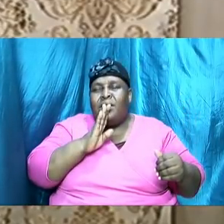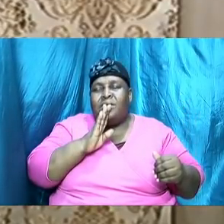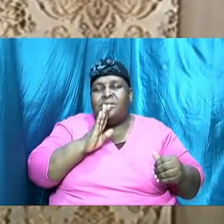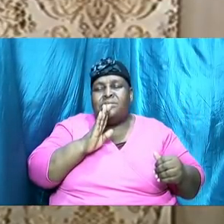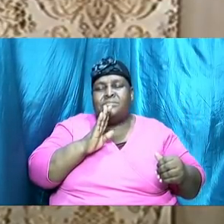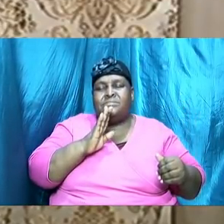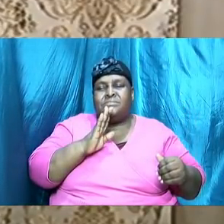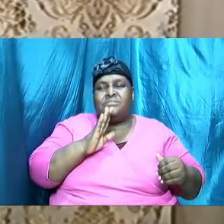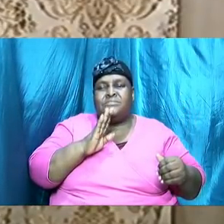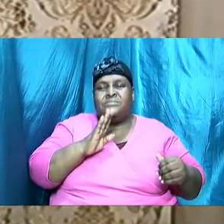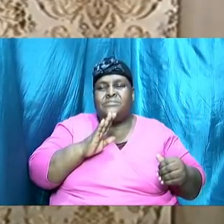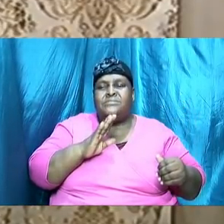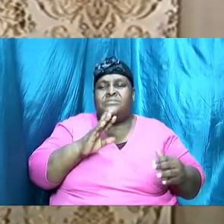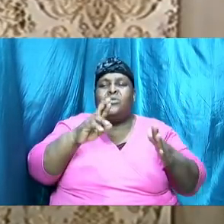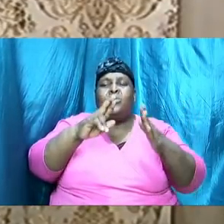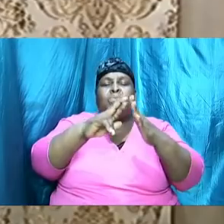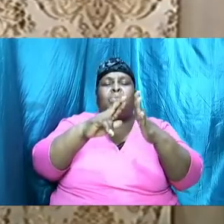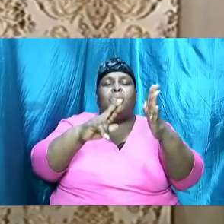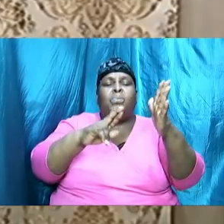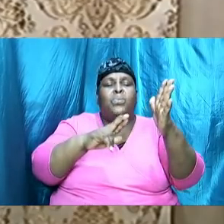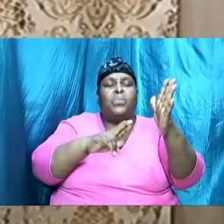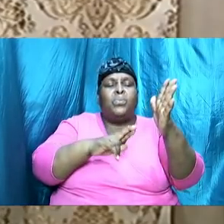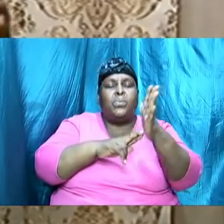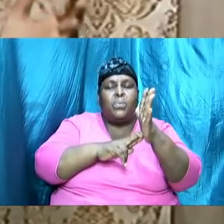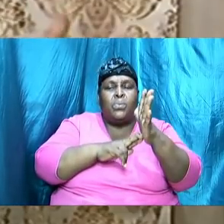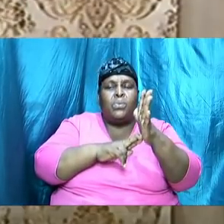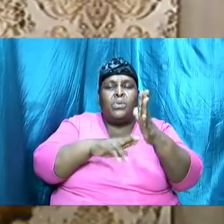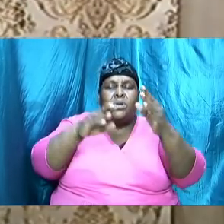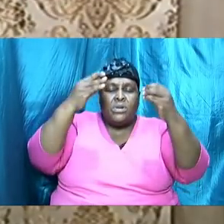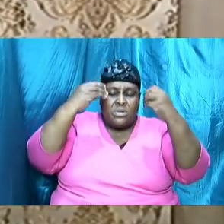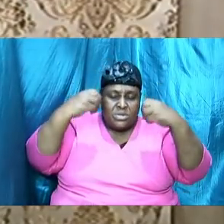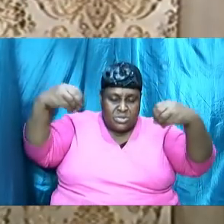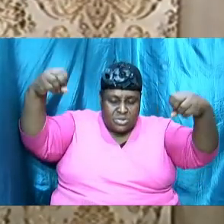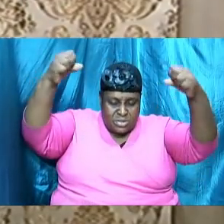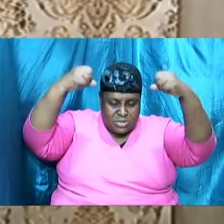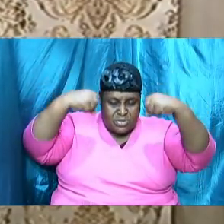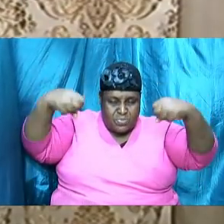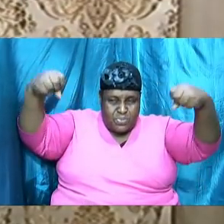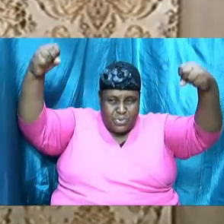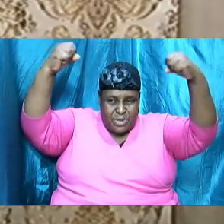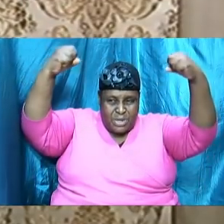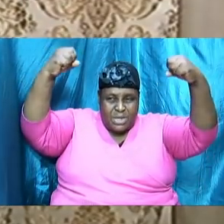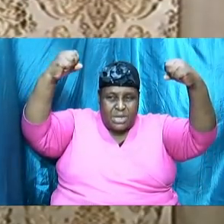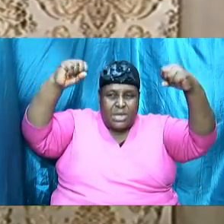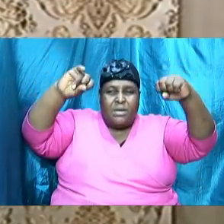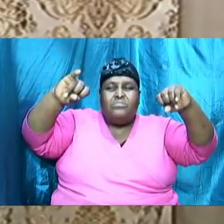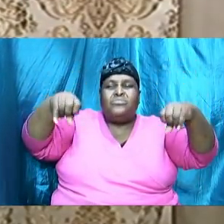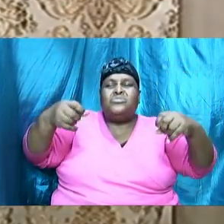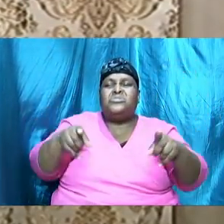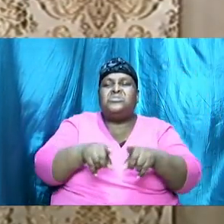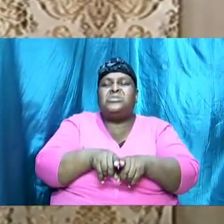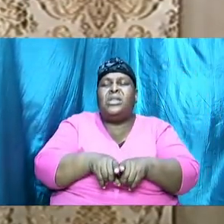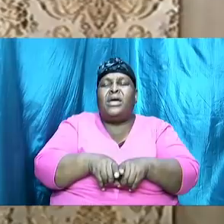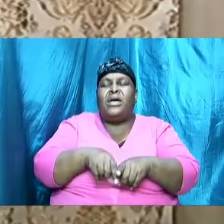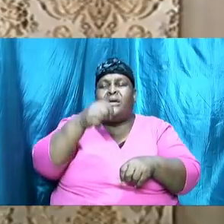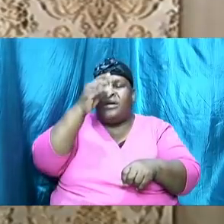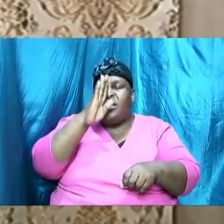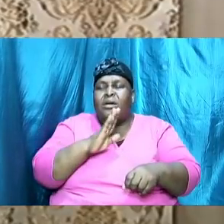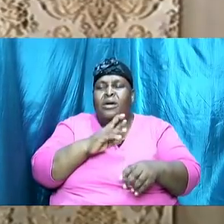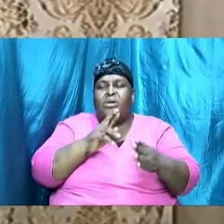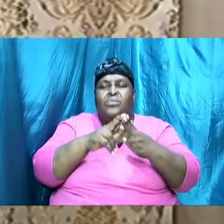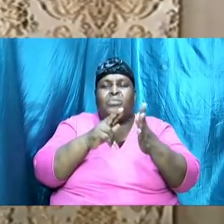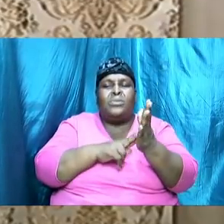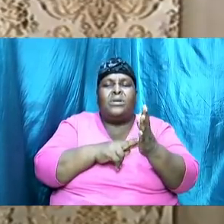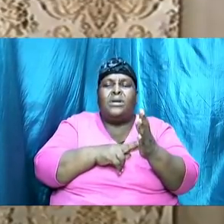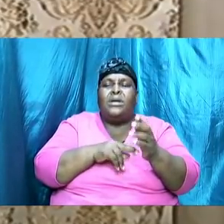rules rules supreme just as he rules everywhere else but because he dwells in that celestial realm